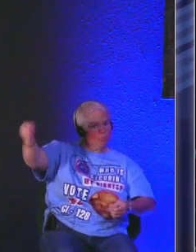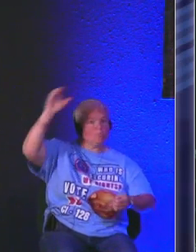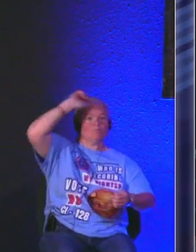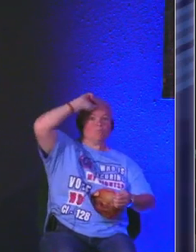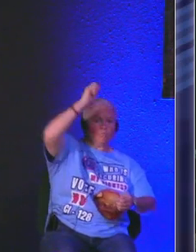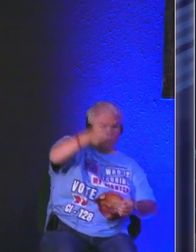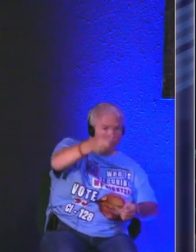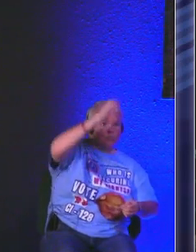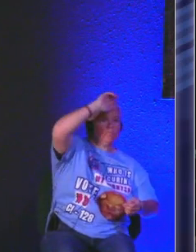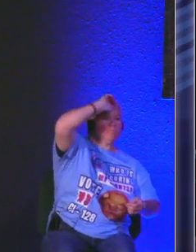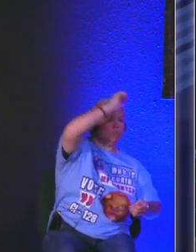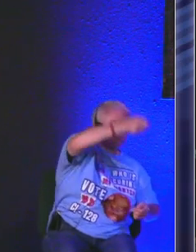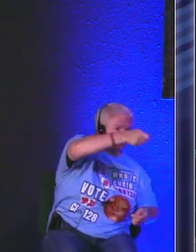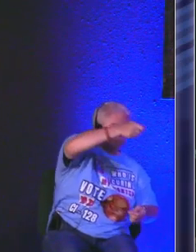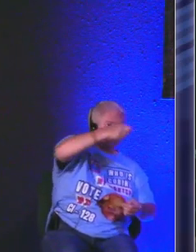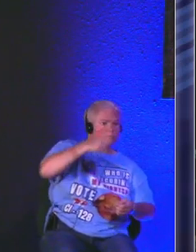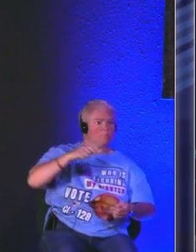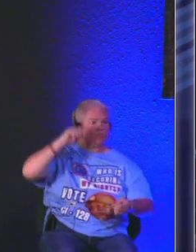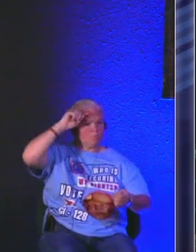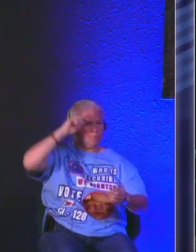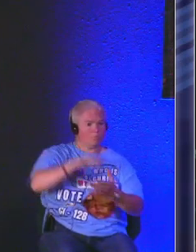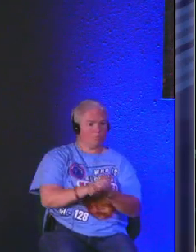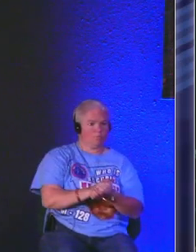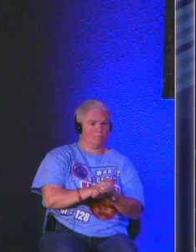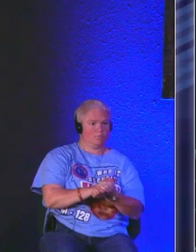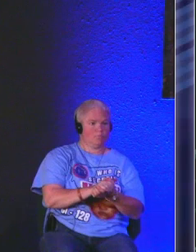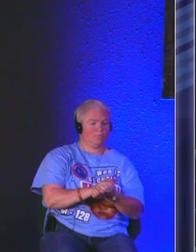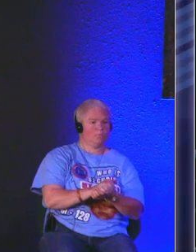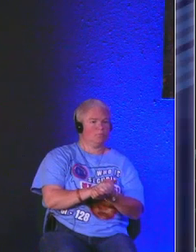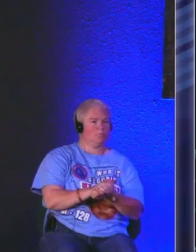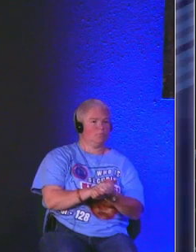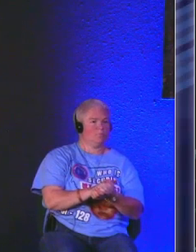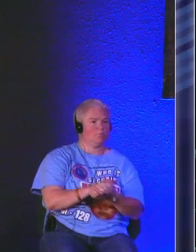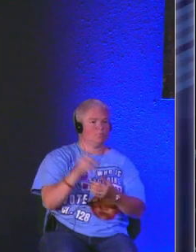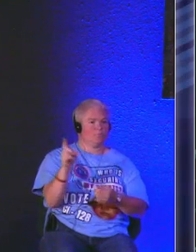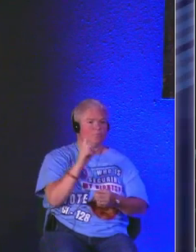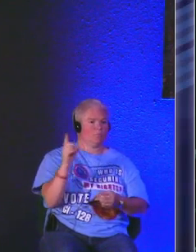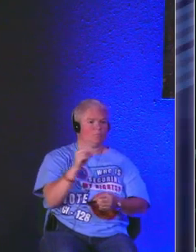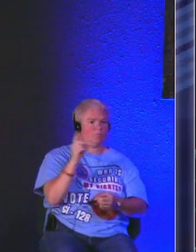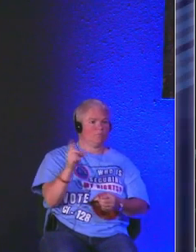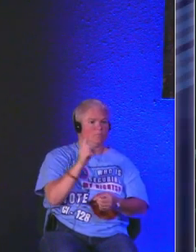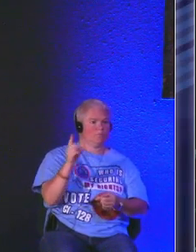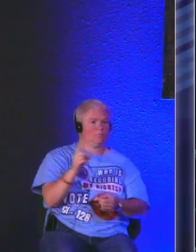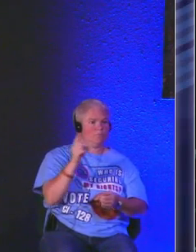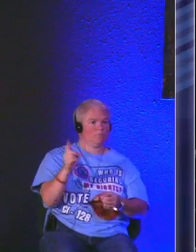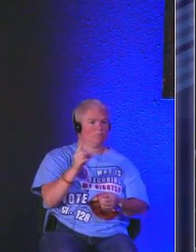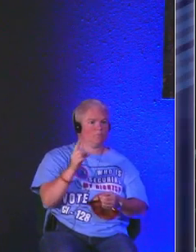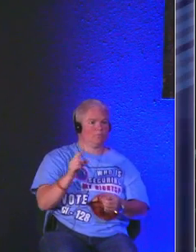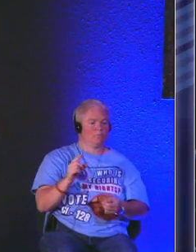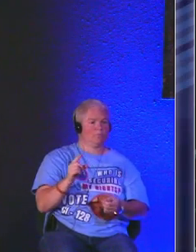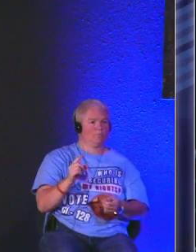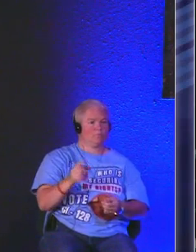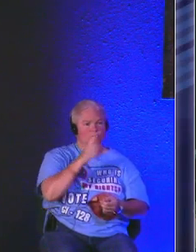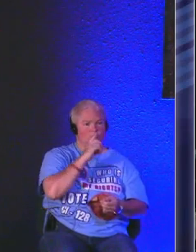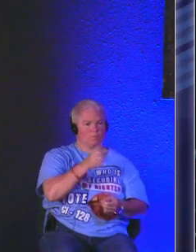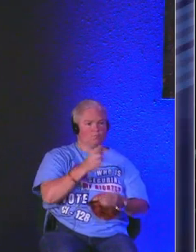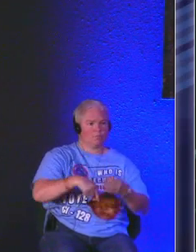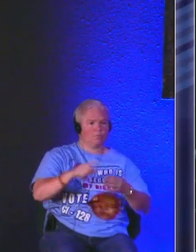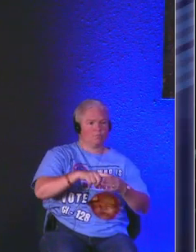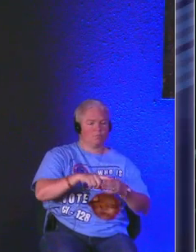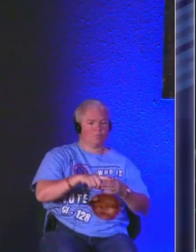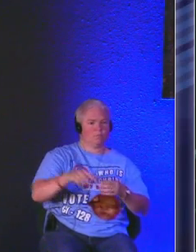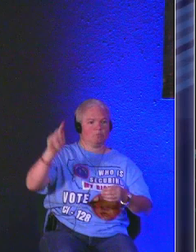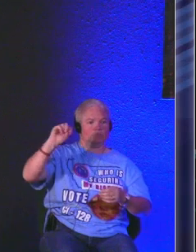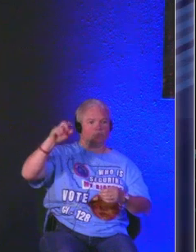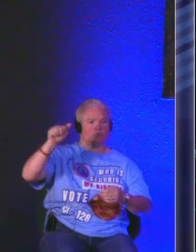are are different ones uh my husband's going to bring pastor's hat he's always to him he's always talking about